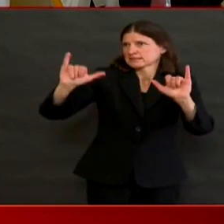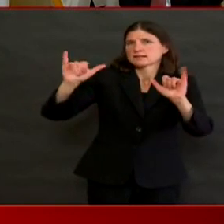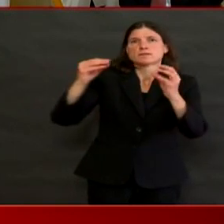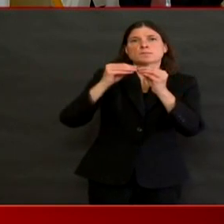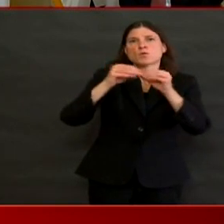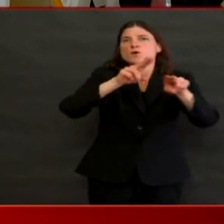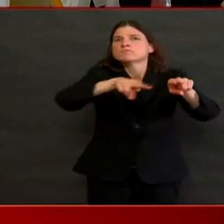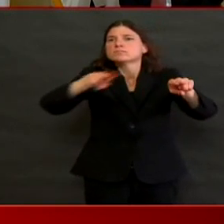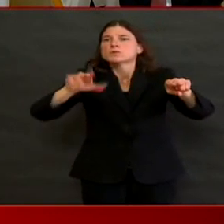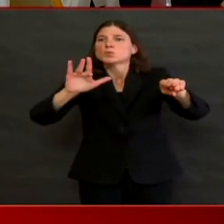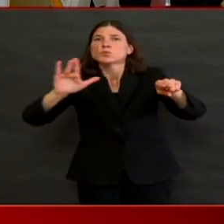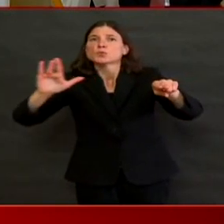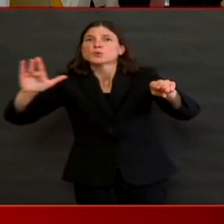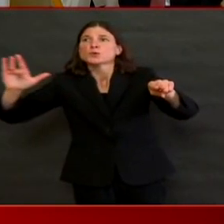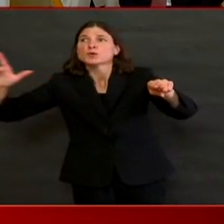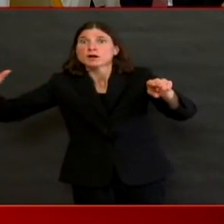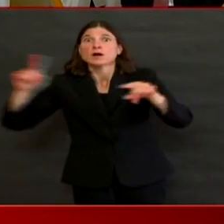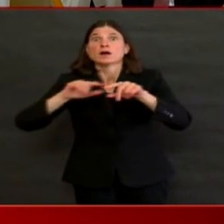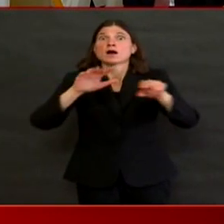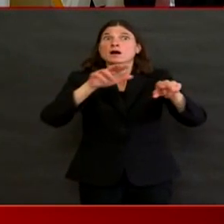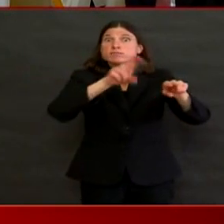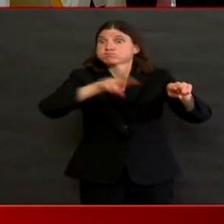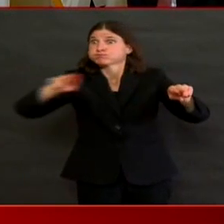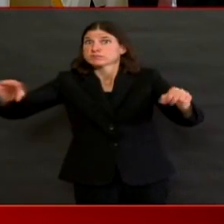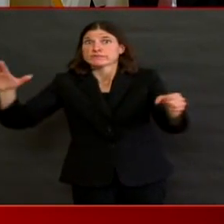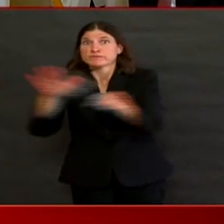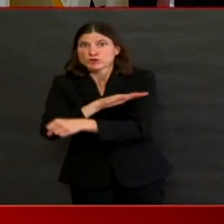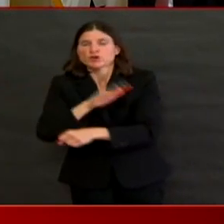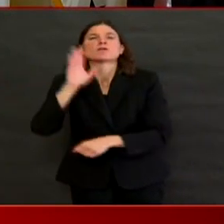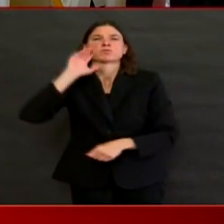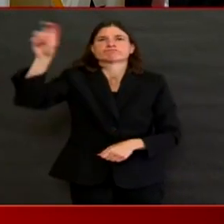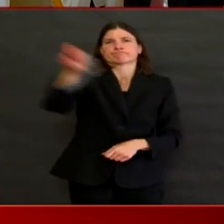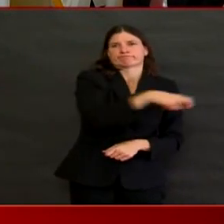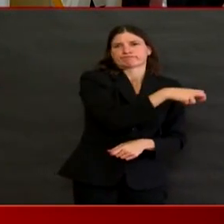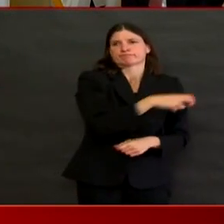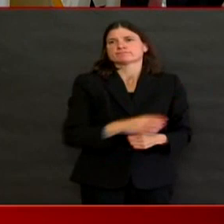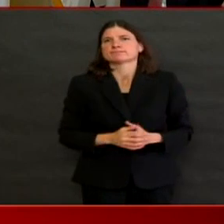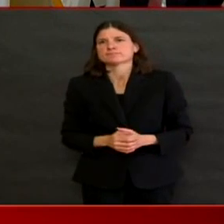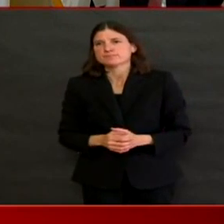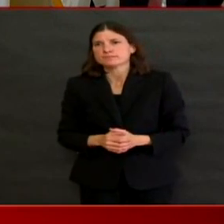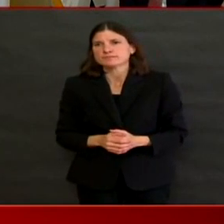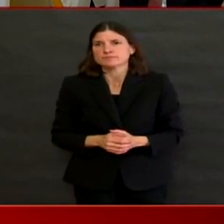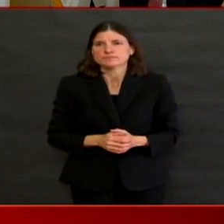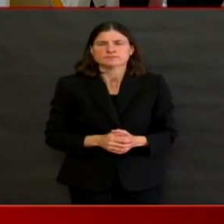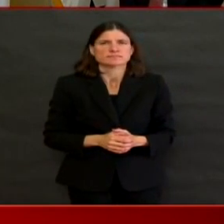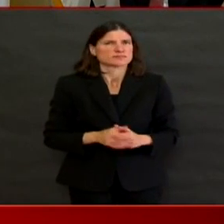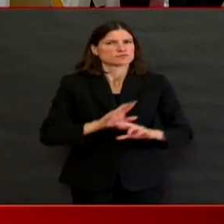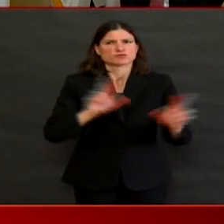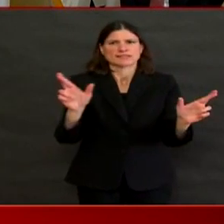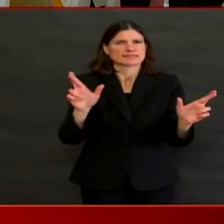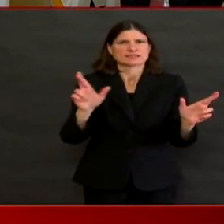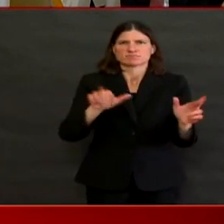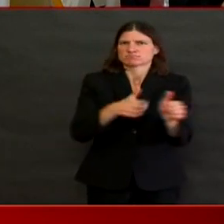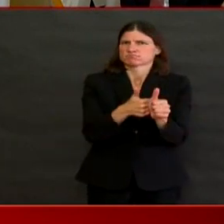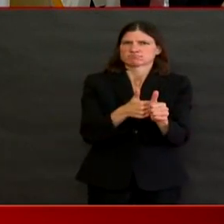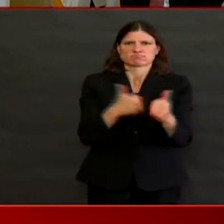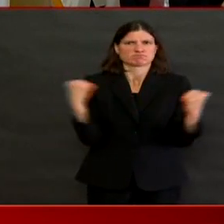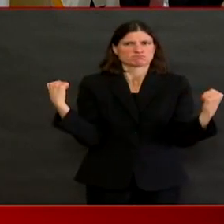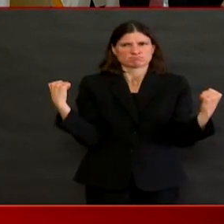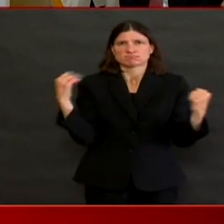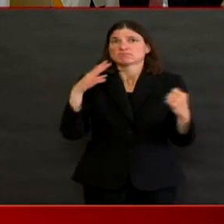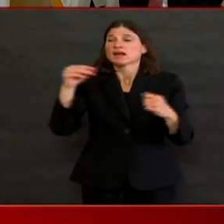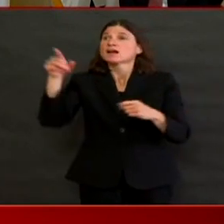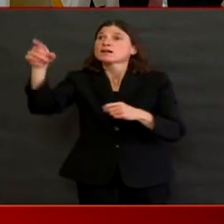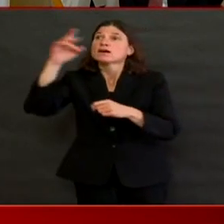within their localized facility. We have both mechanisms being advanced forward together